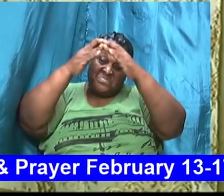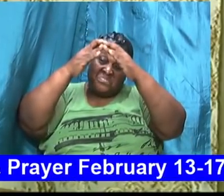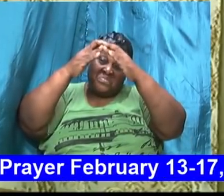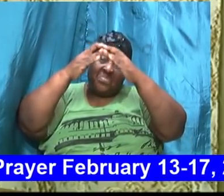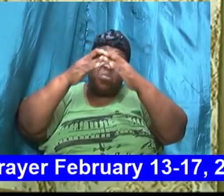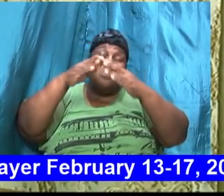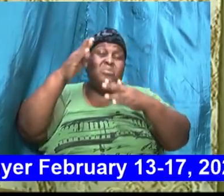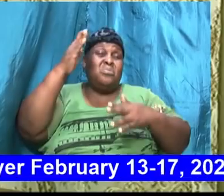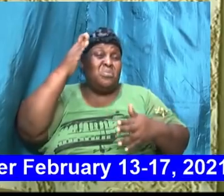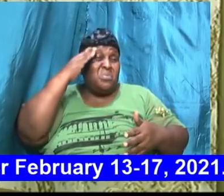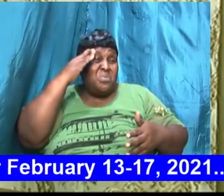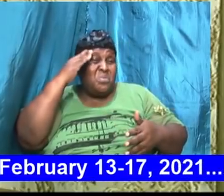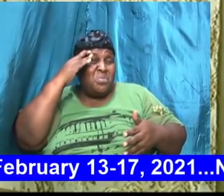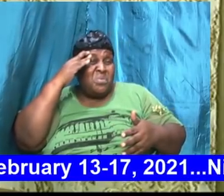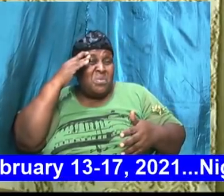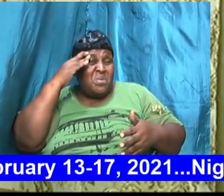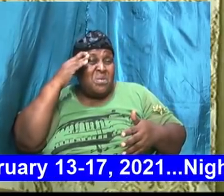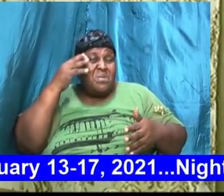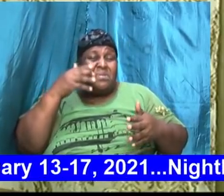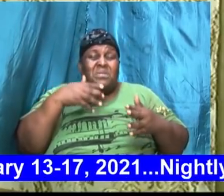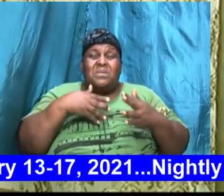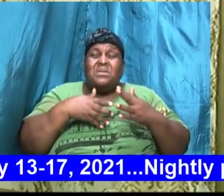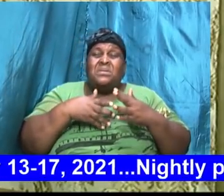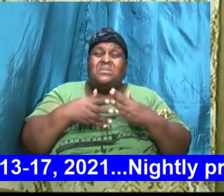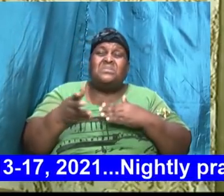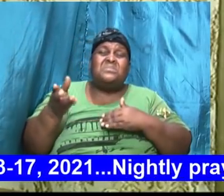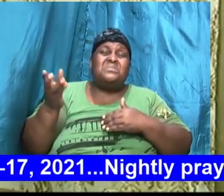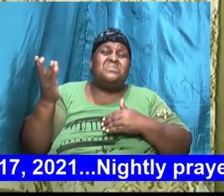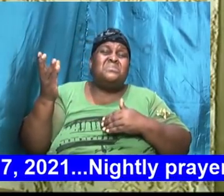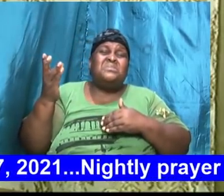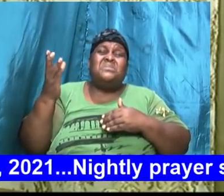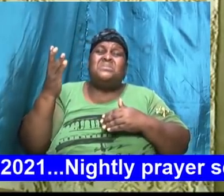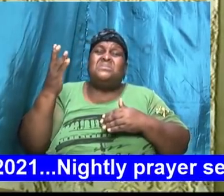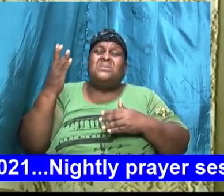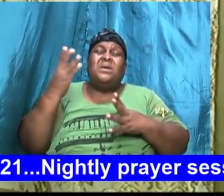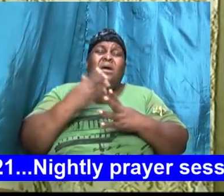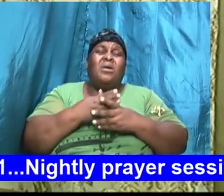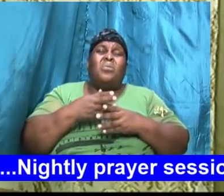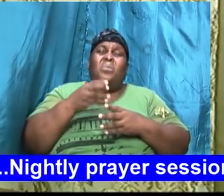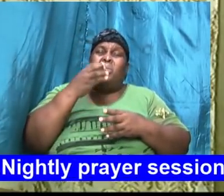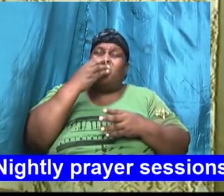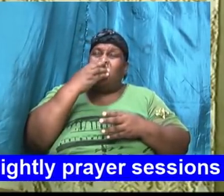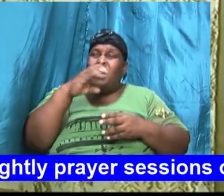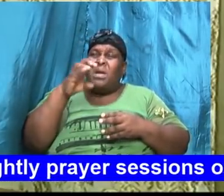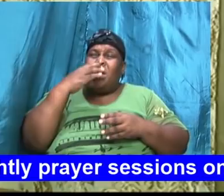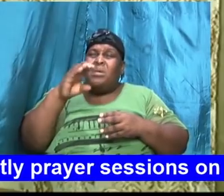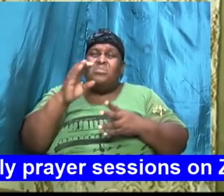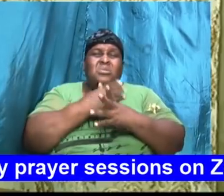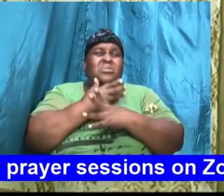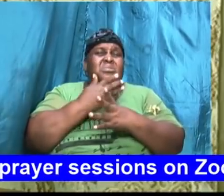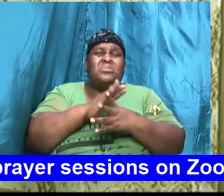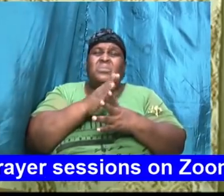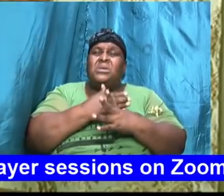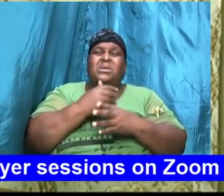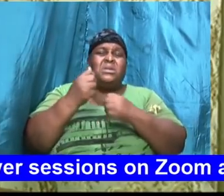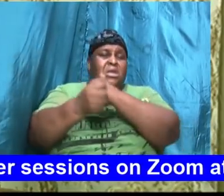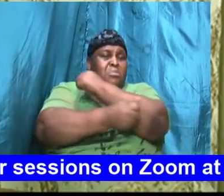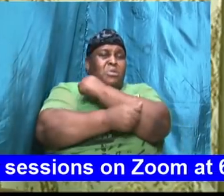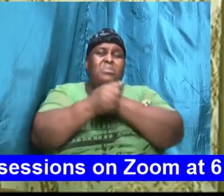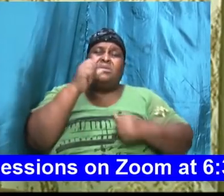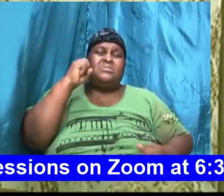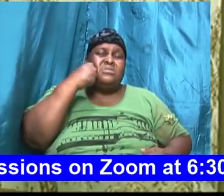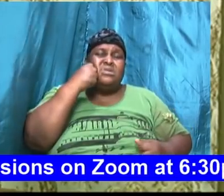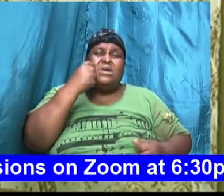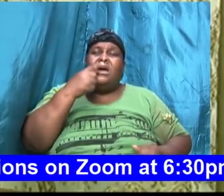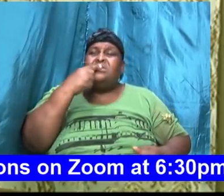recognize that there was a tussle between him and his wife and he now said to his wife do as you